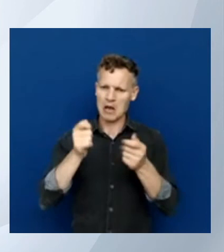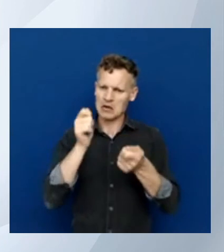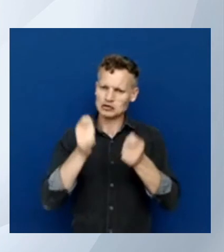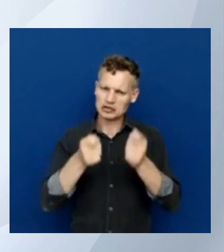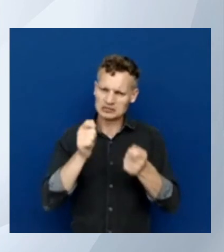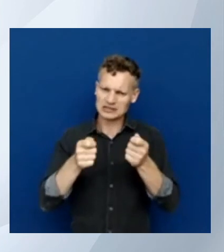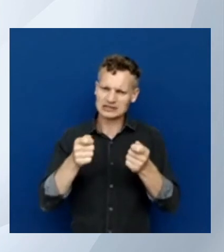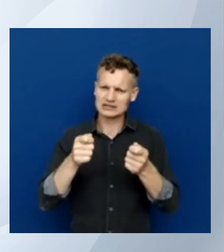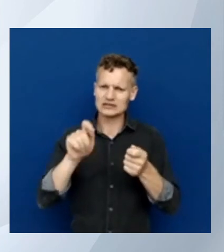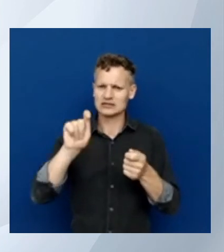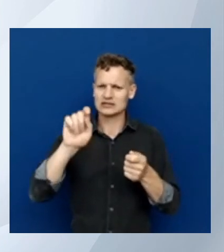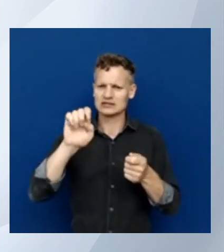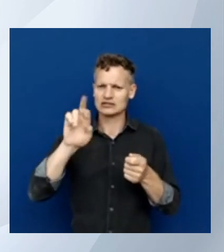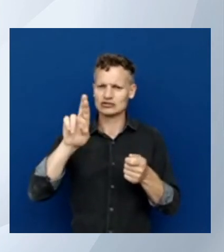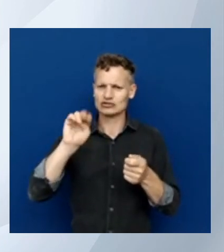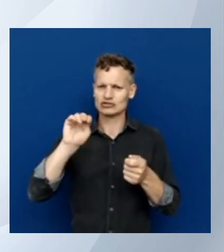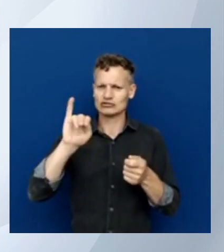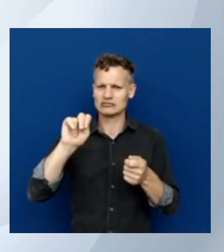to waste time yeah